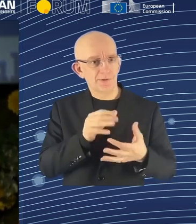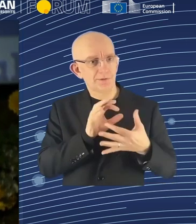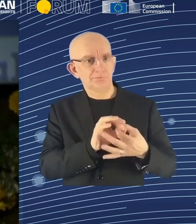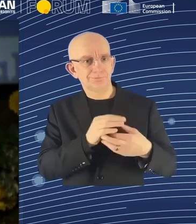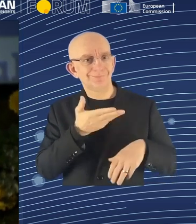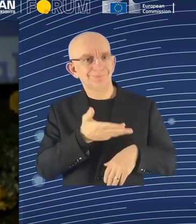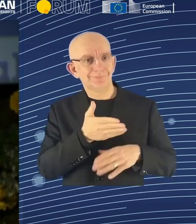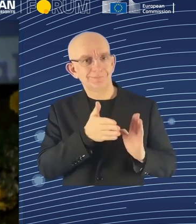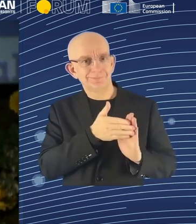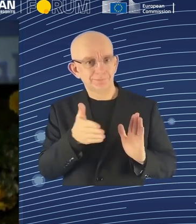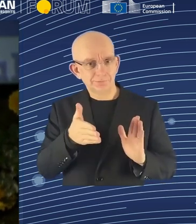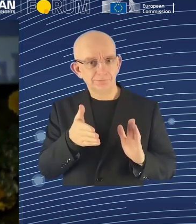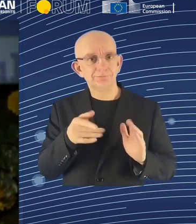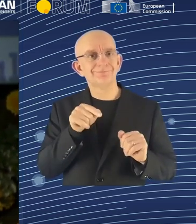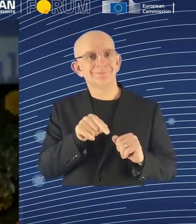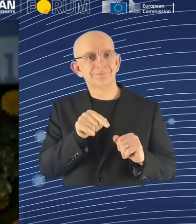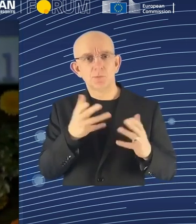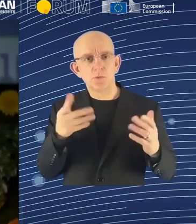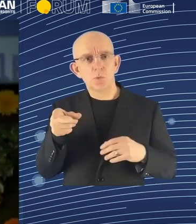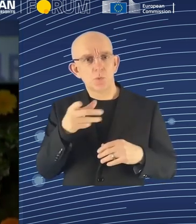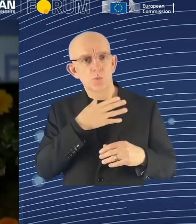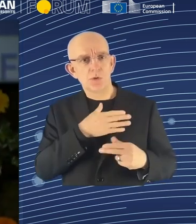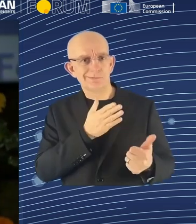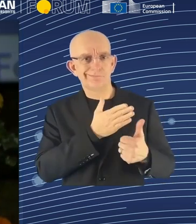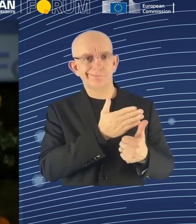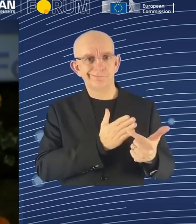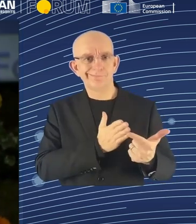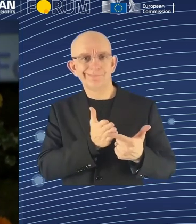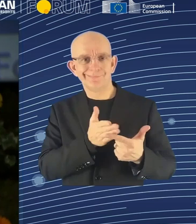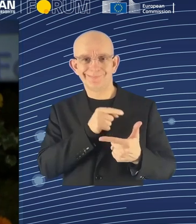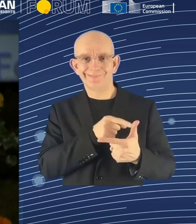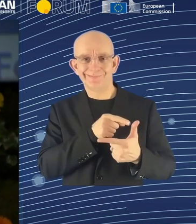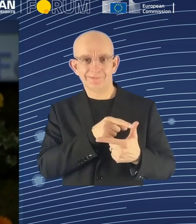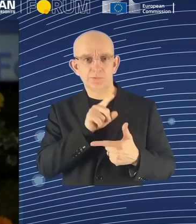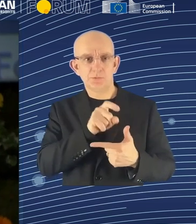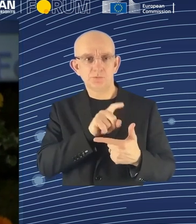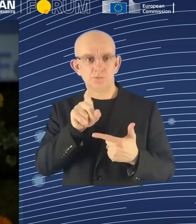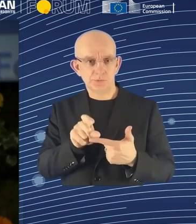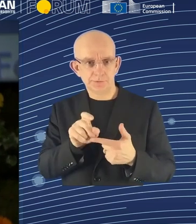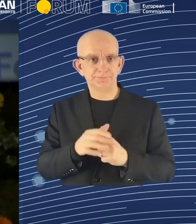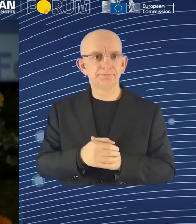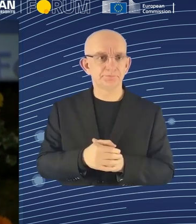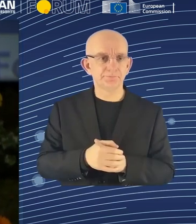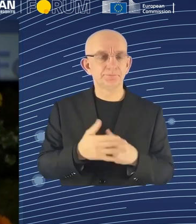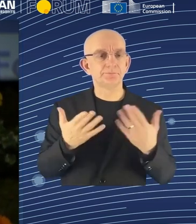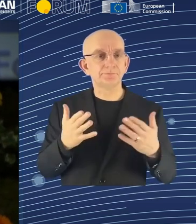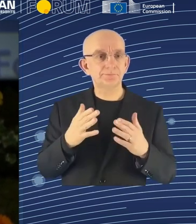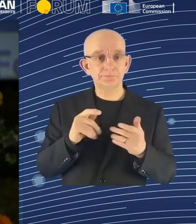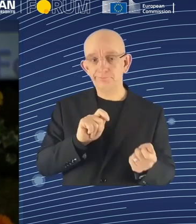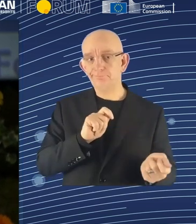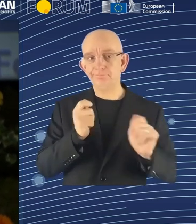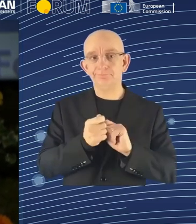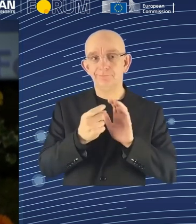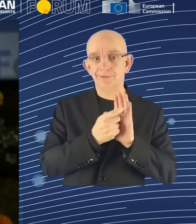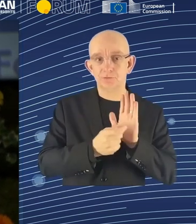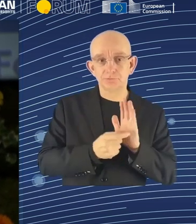of Work. Now, I'm going to introduce the first keynote speaker. We are going to be joined now by Professor Stuart Russell, who